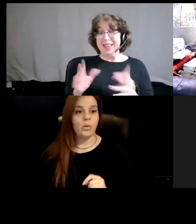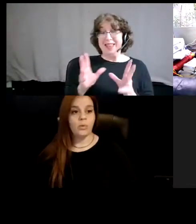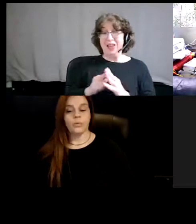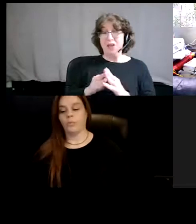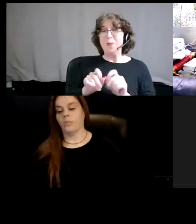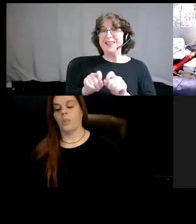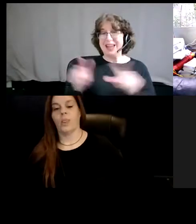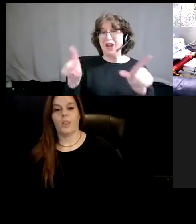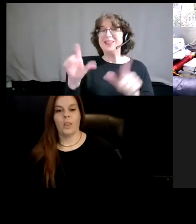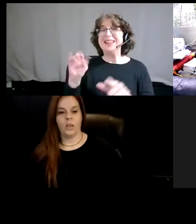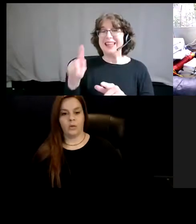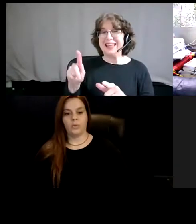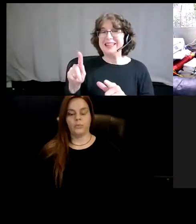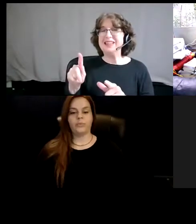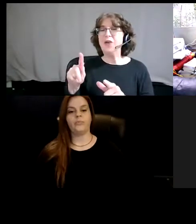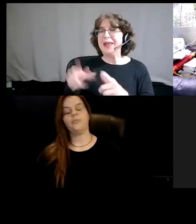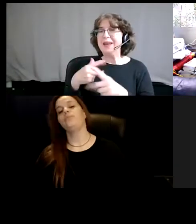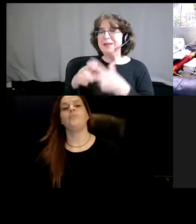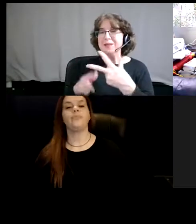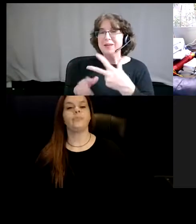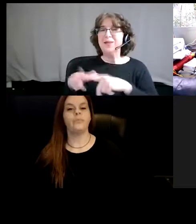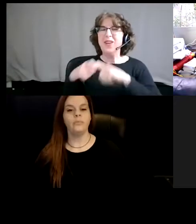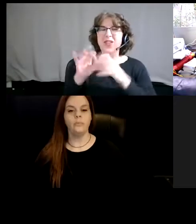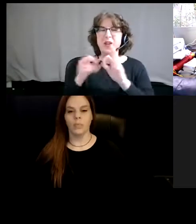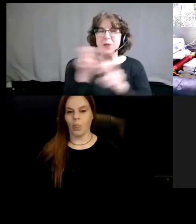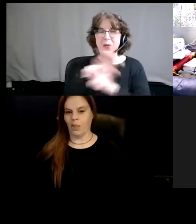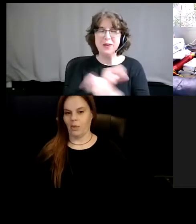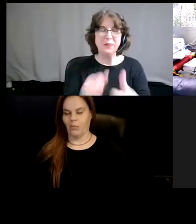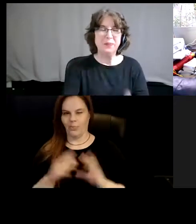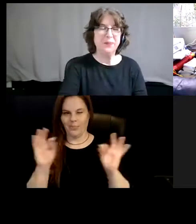so that way everybody has all of the sessions. We're going to pause for just a quick second.